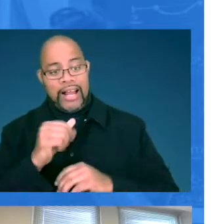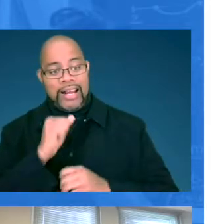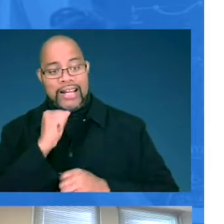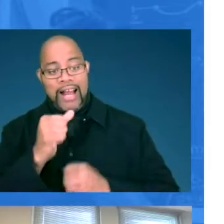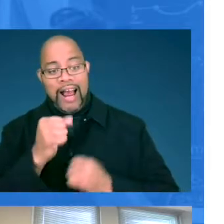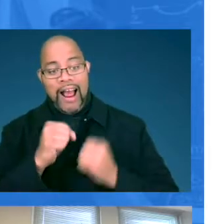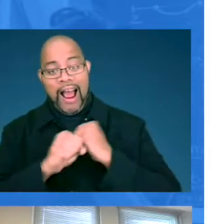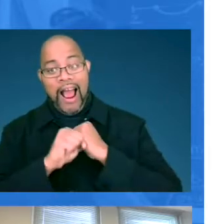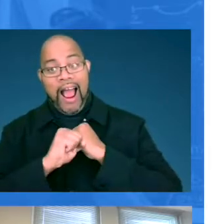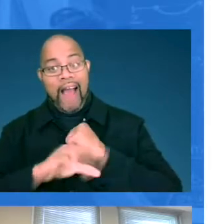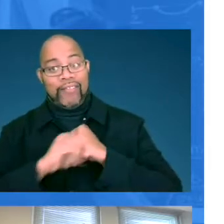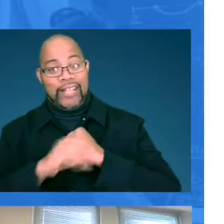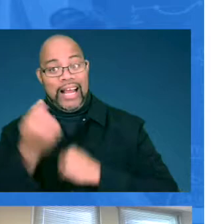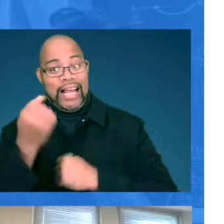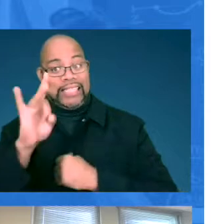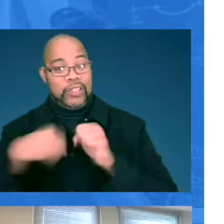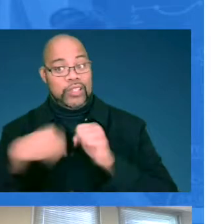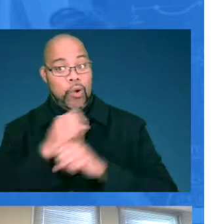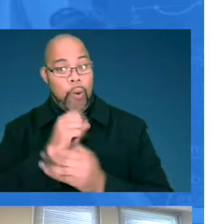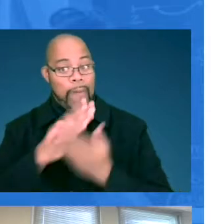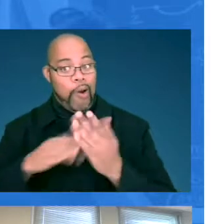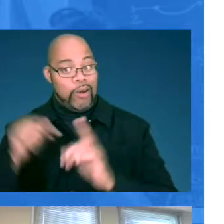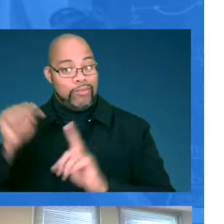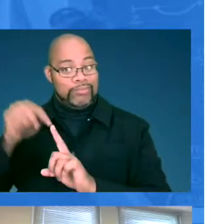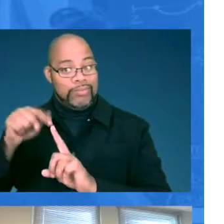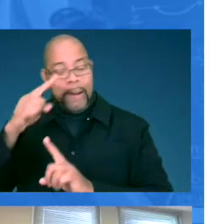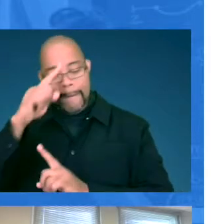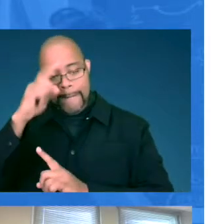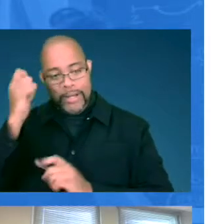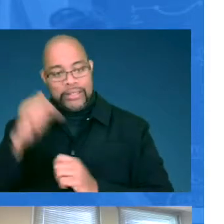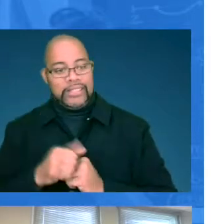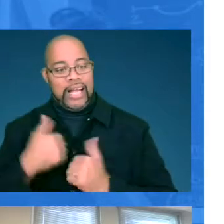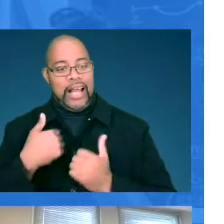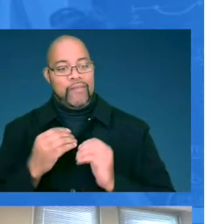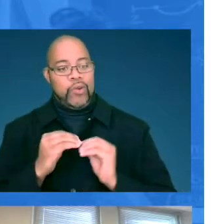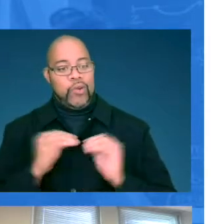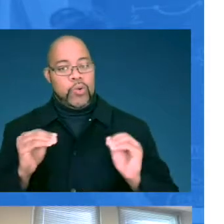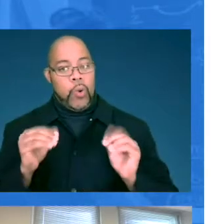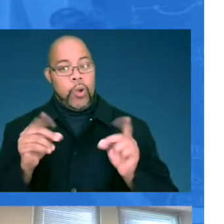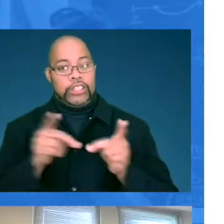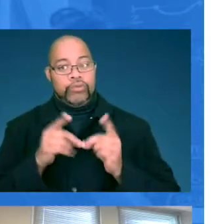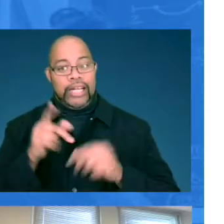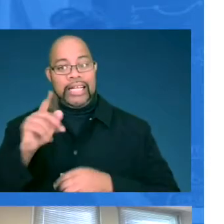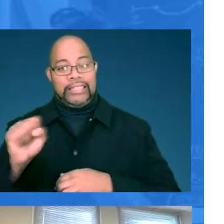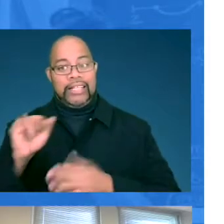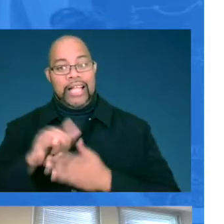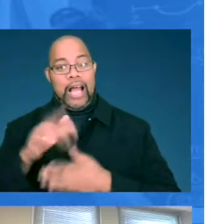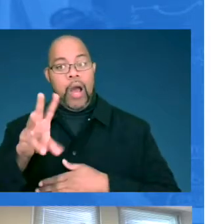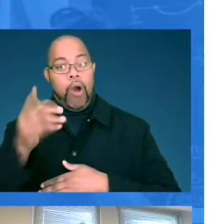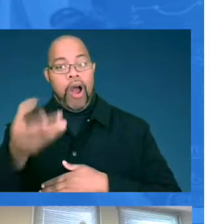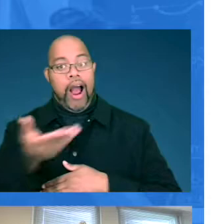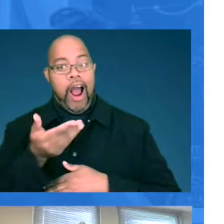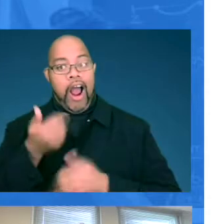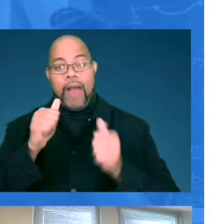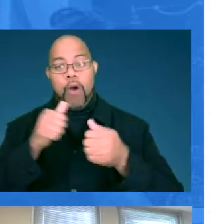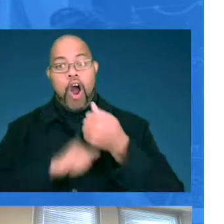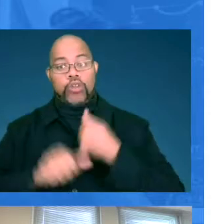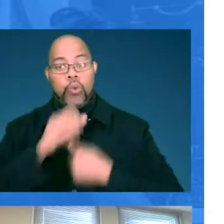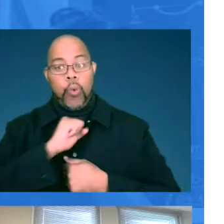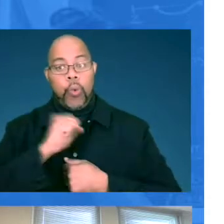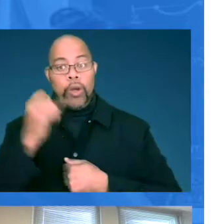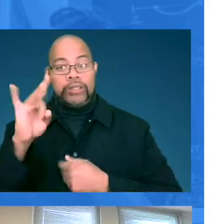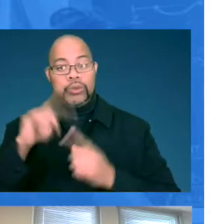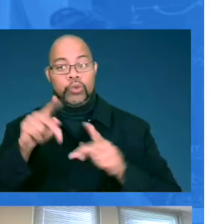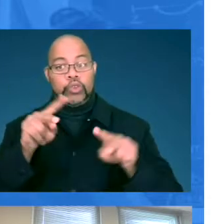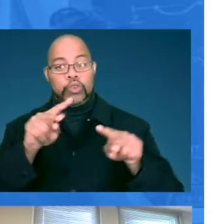not advertise the 18-year-old piece because there are no districts in Kansas that would hire anyone under 18-year